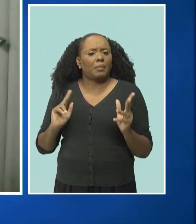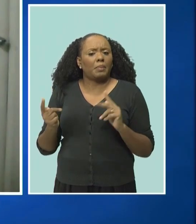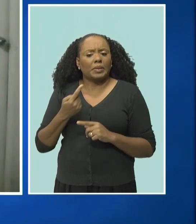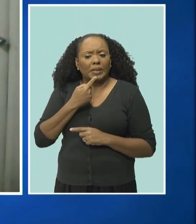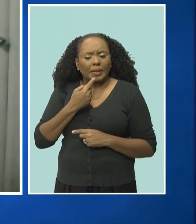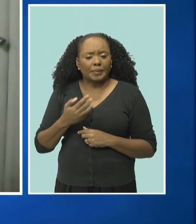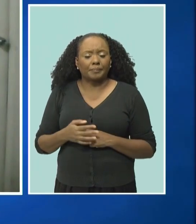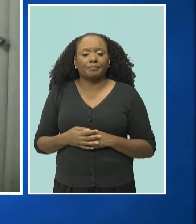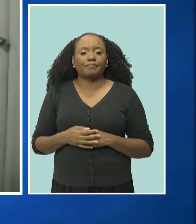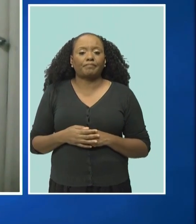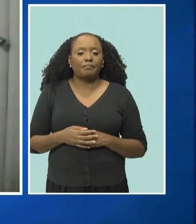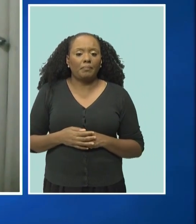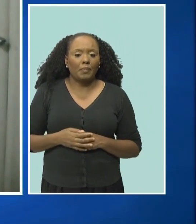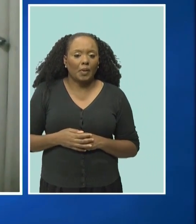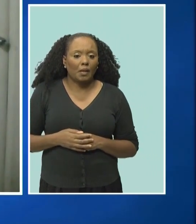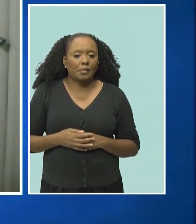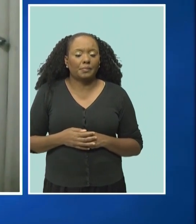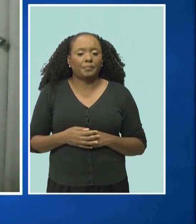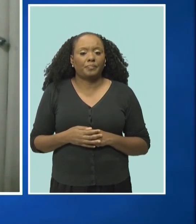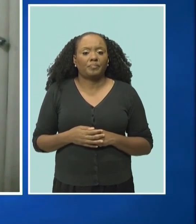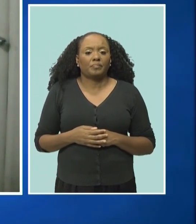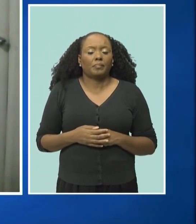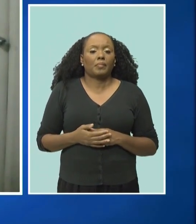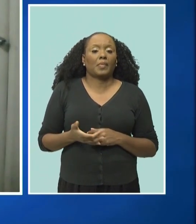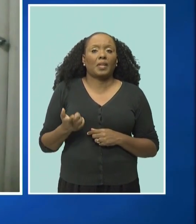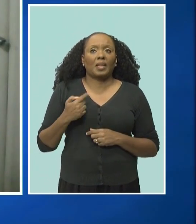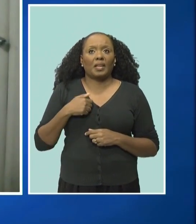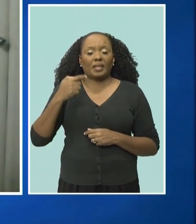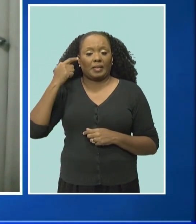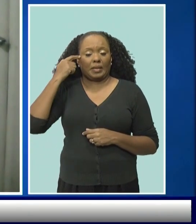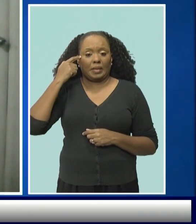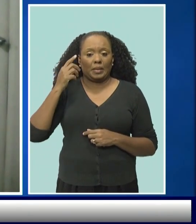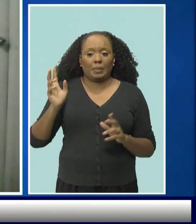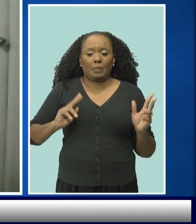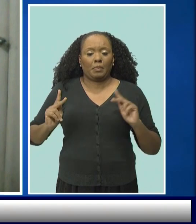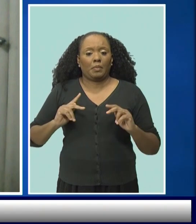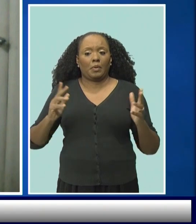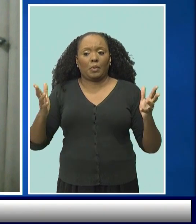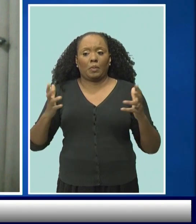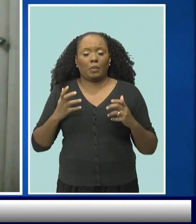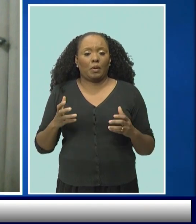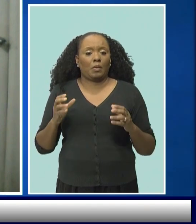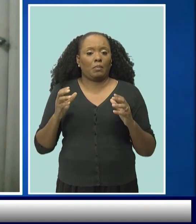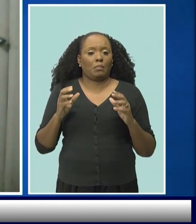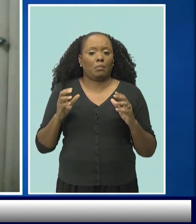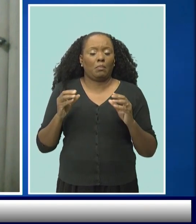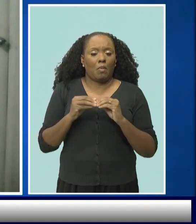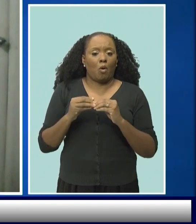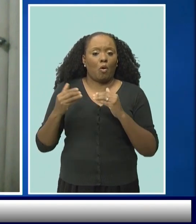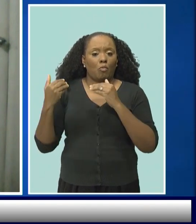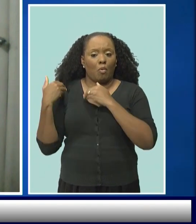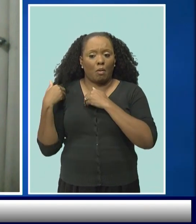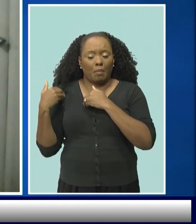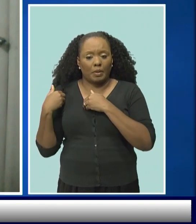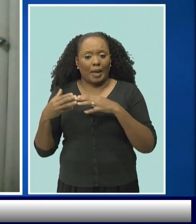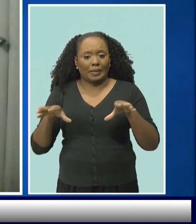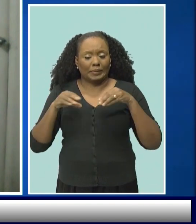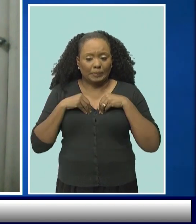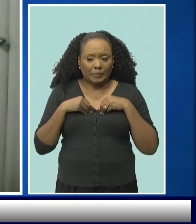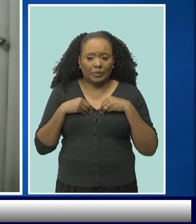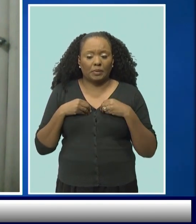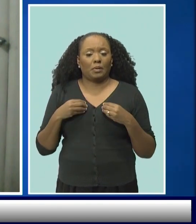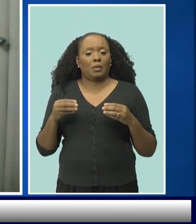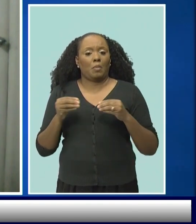The reoccurring decimal across the border, I have to say, is they want to see more accountability, transparency, and